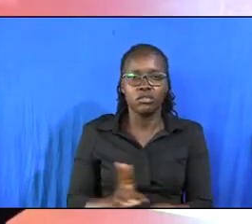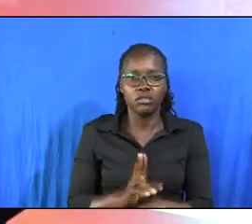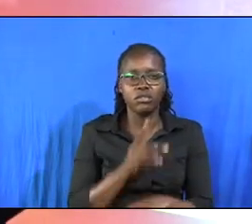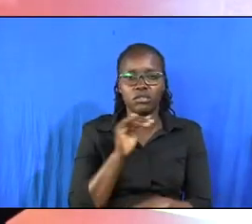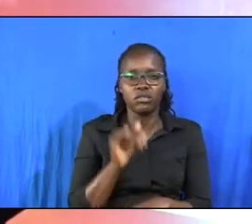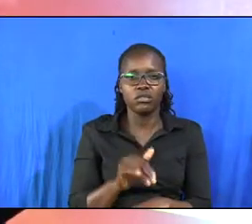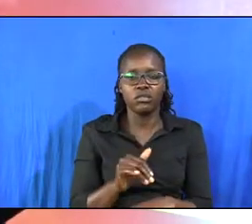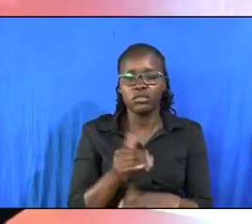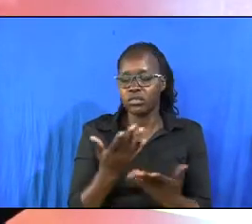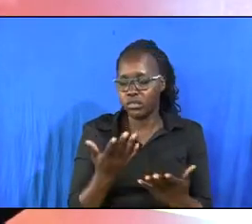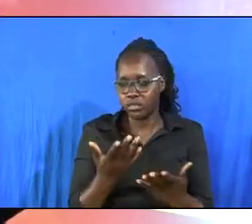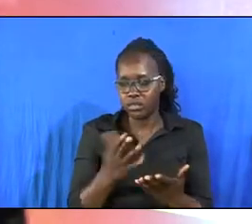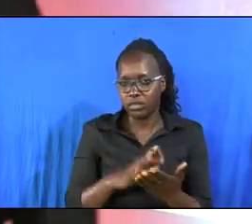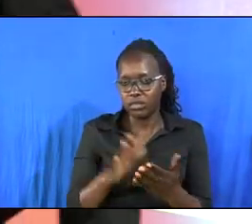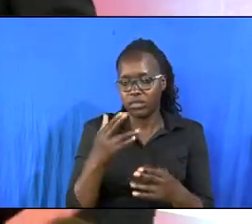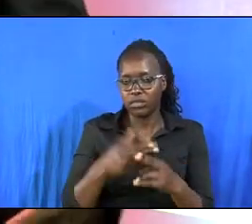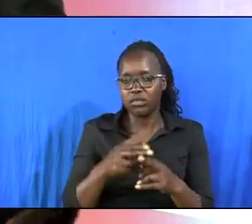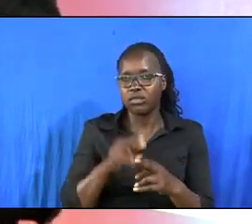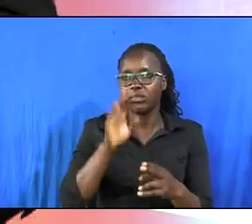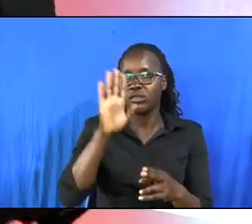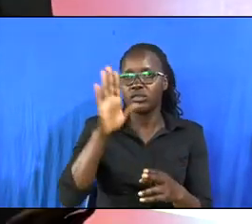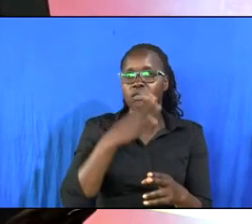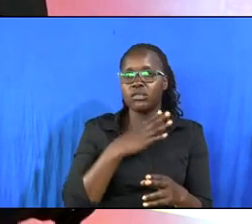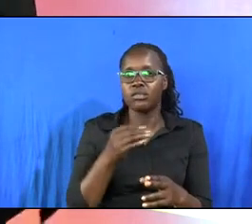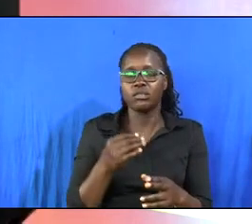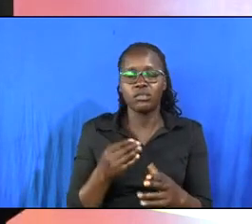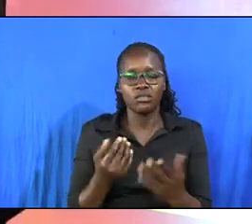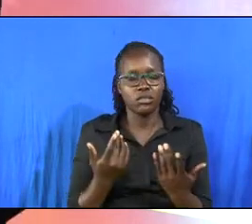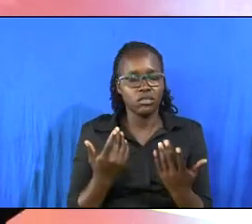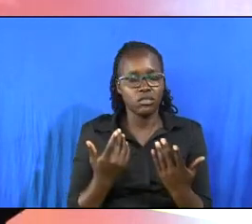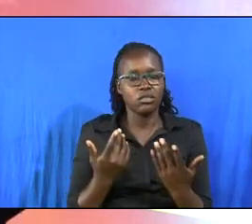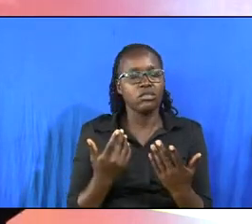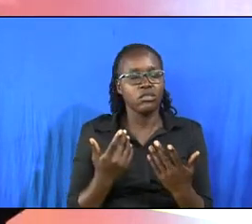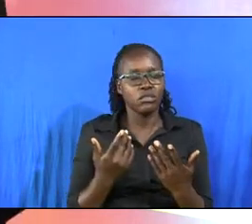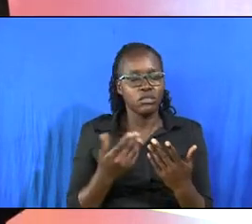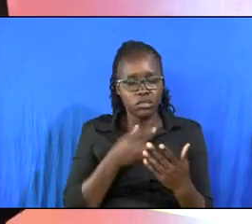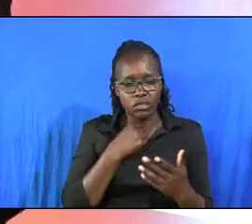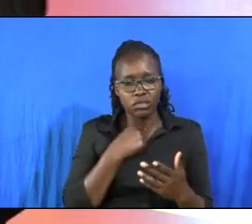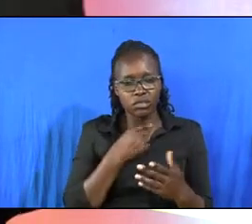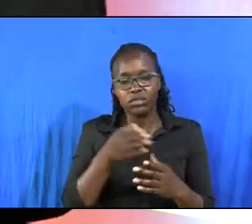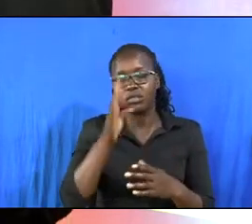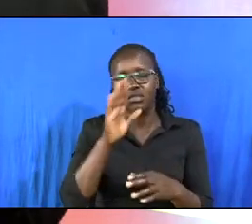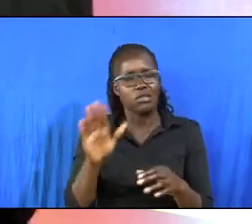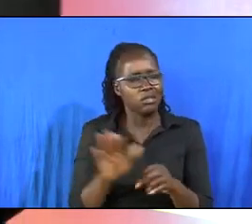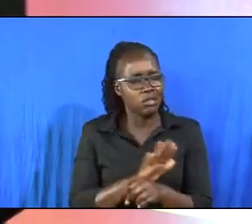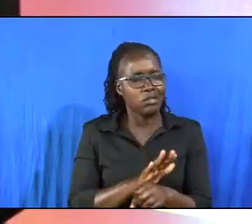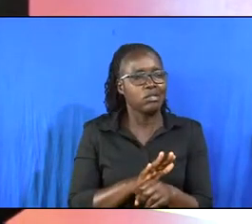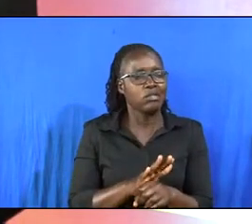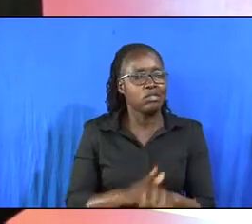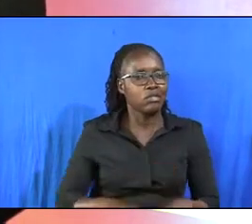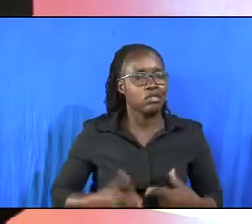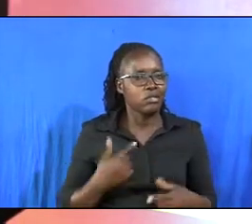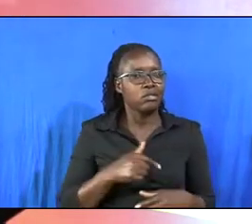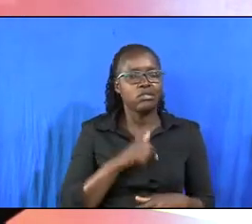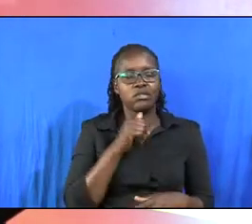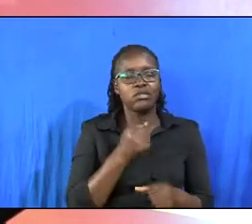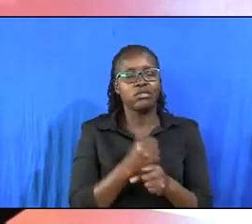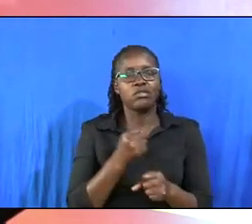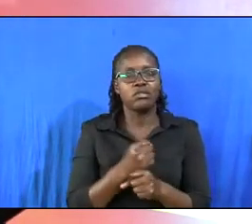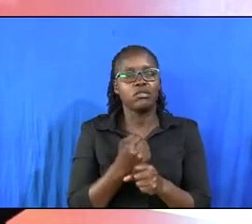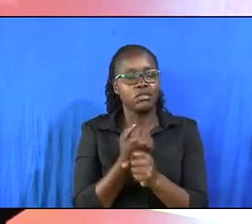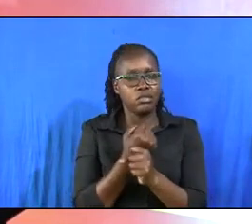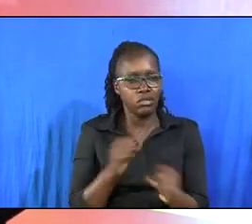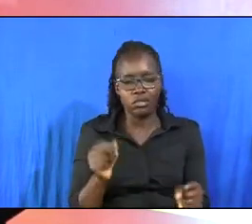for the glory of his name. And when we exercise godliness in our lives, we are not doing it to